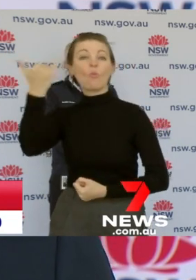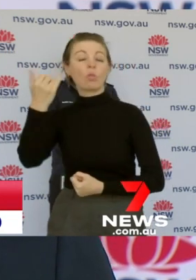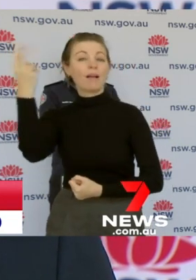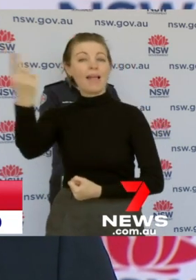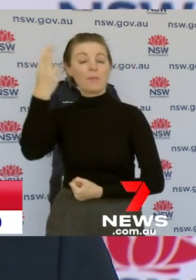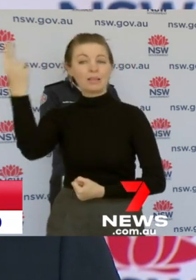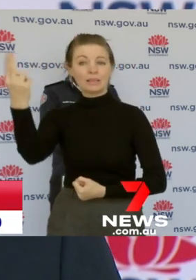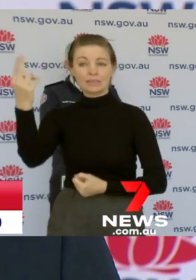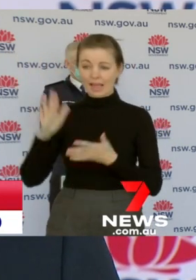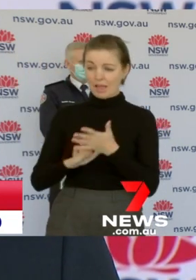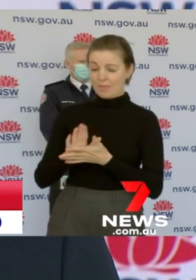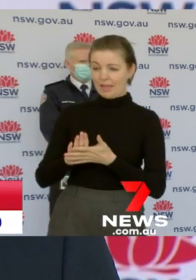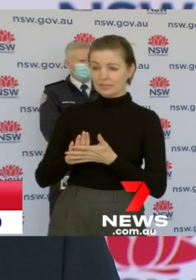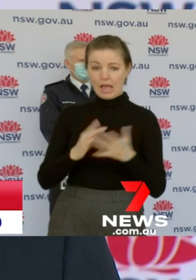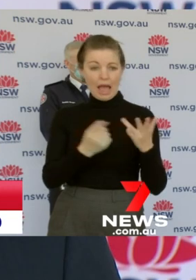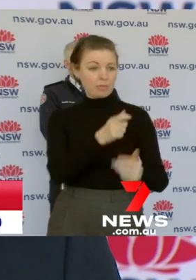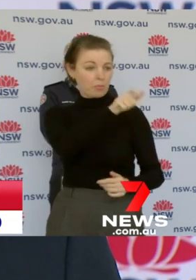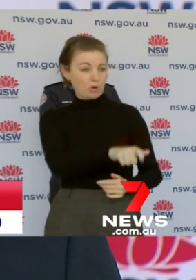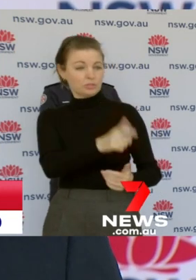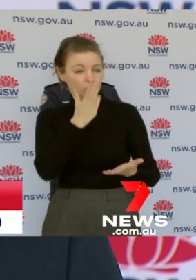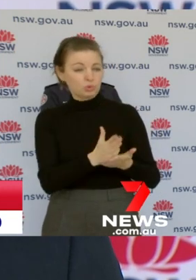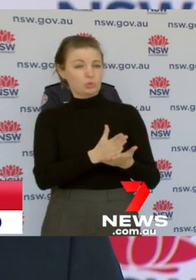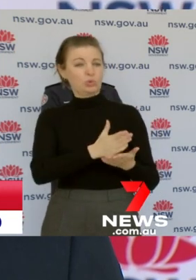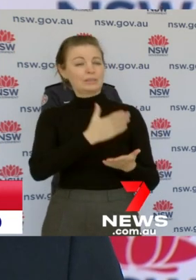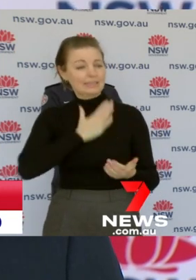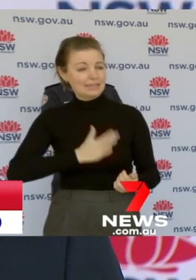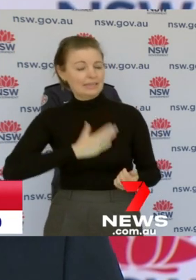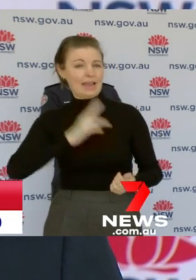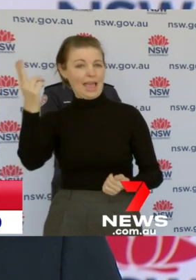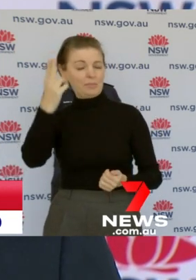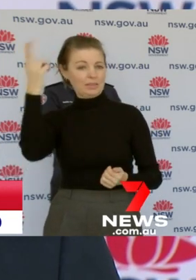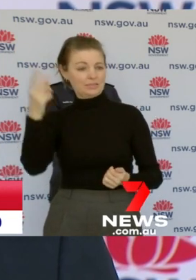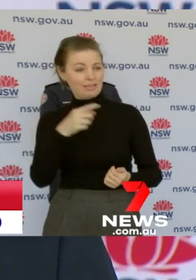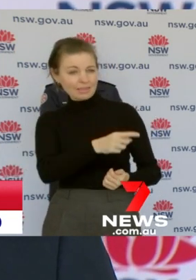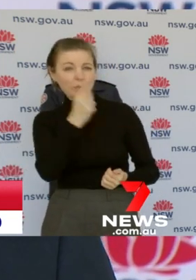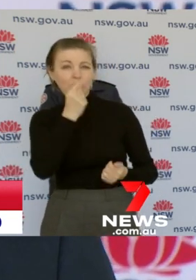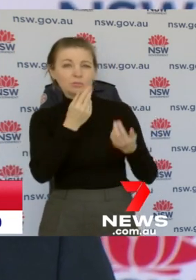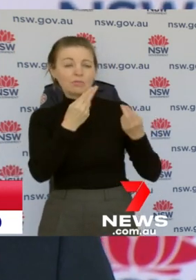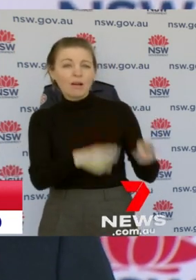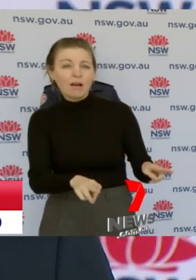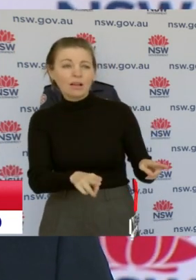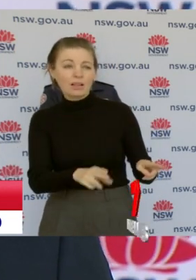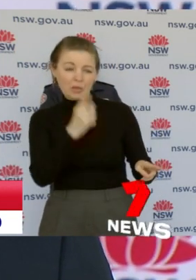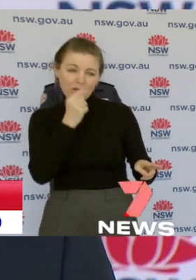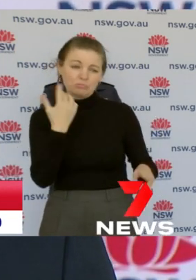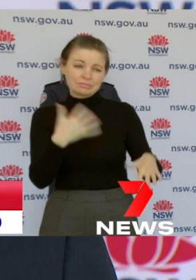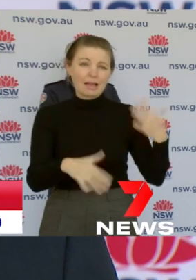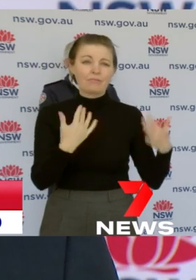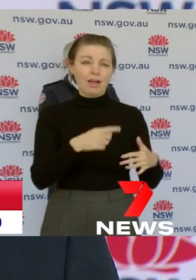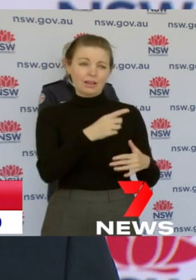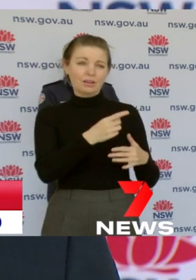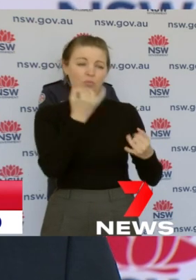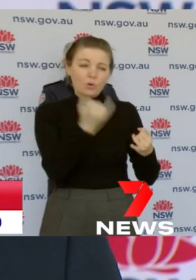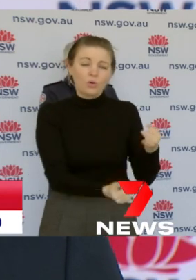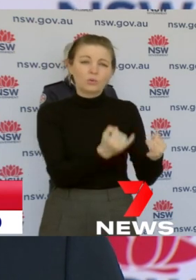could well die. So Commissioner Morgan will have a little to say about that and the pressures also that our ambulance service is currently under.